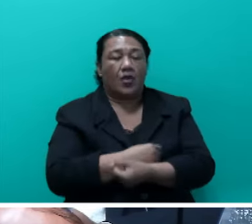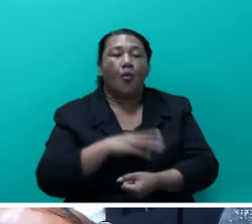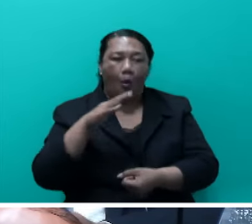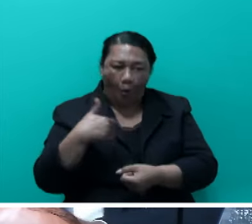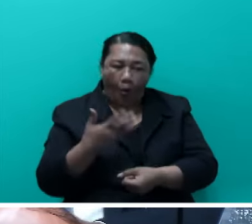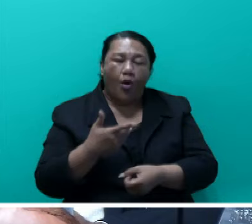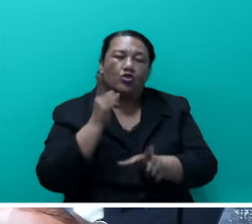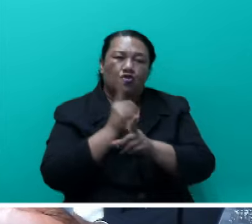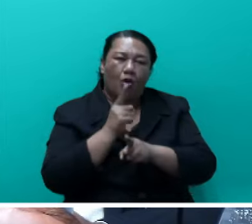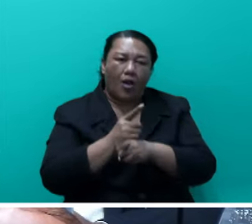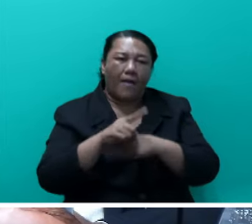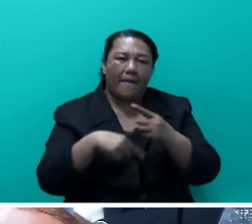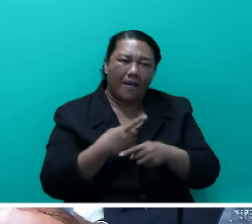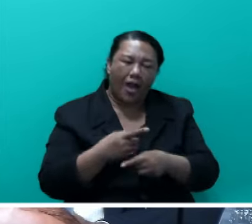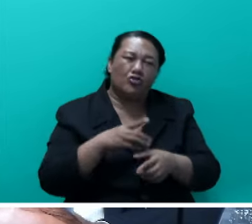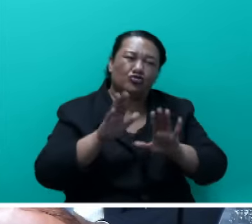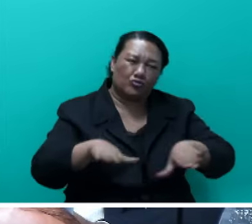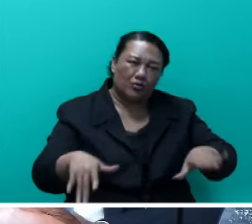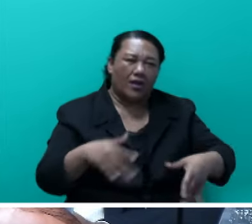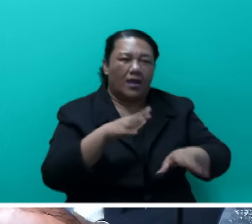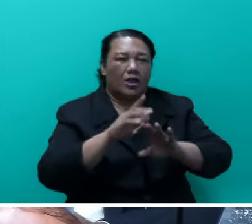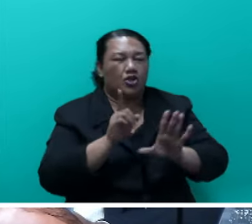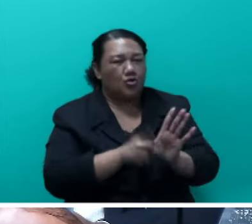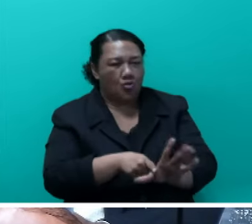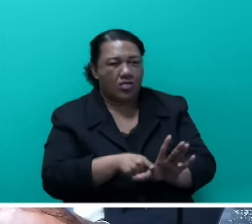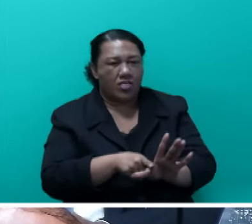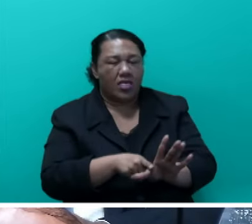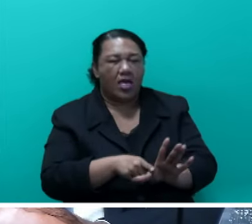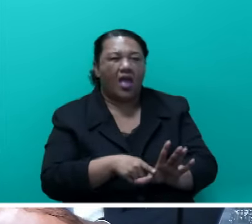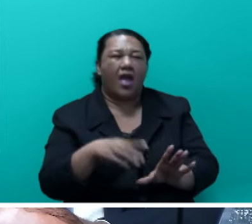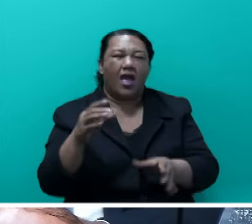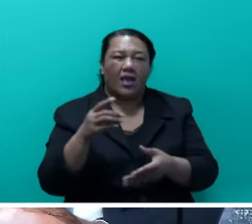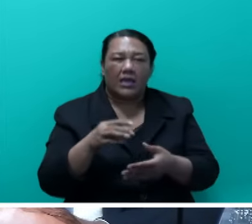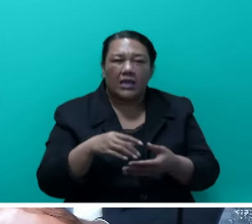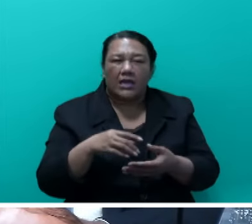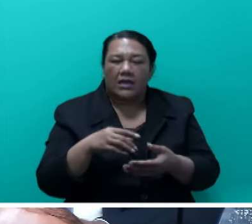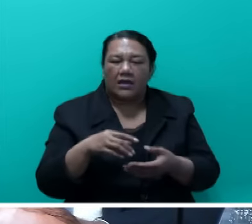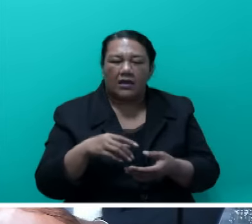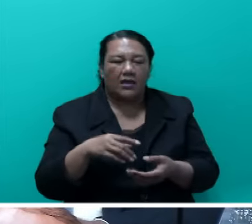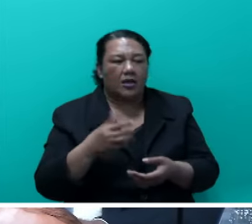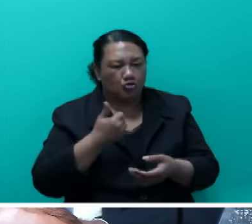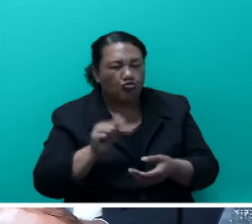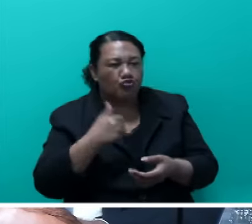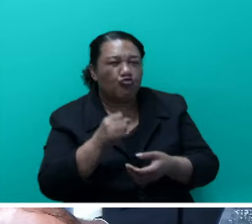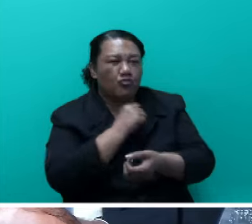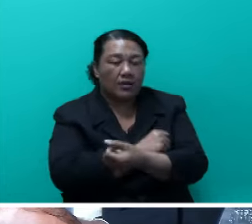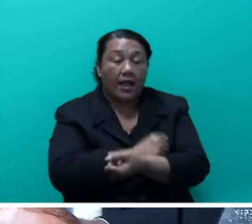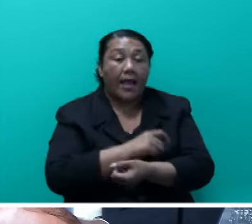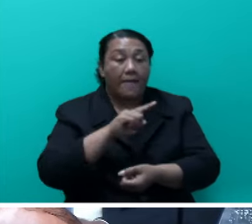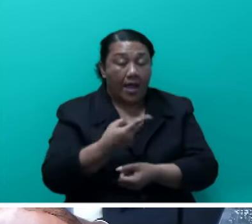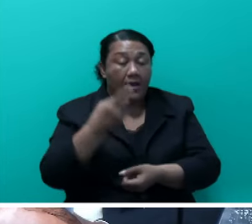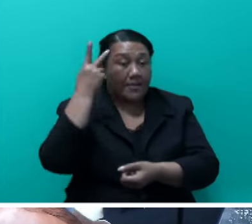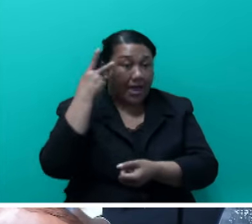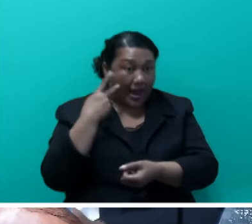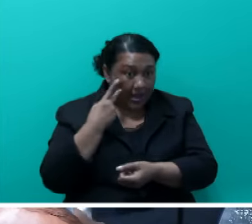consuming drugs. Our effort, the parents, and I'll say this again. Parents